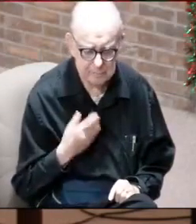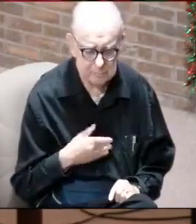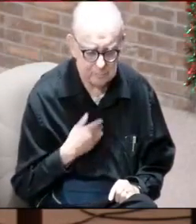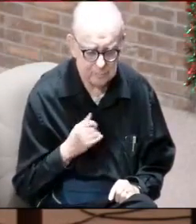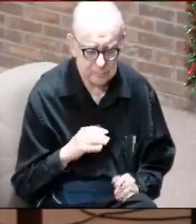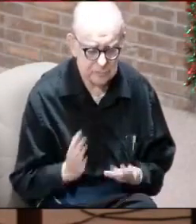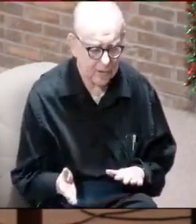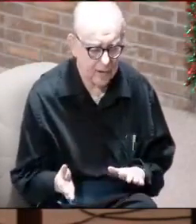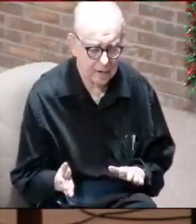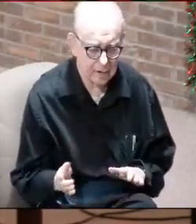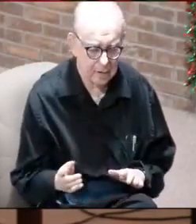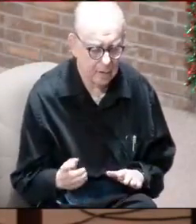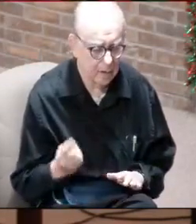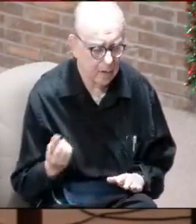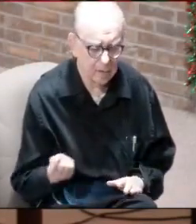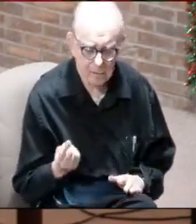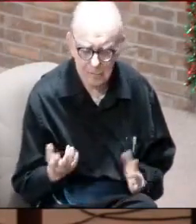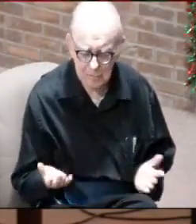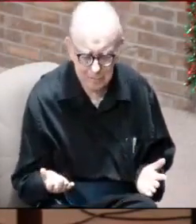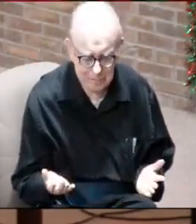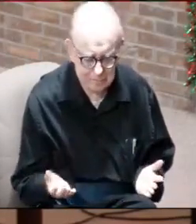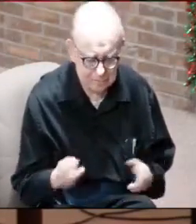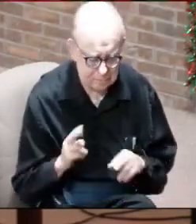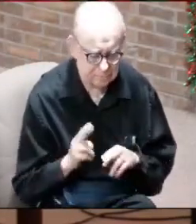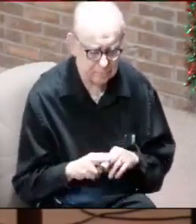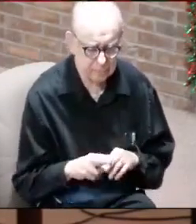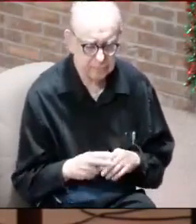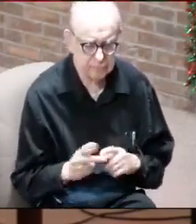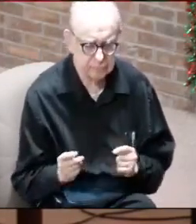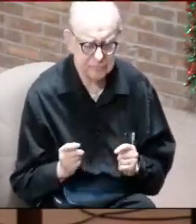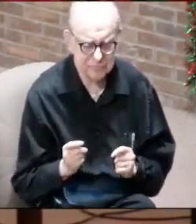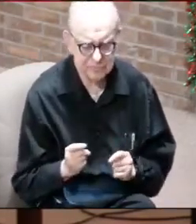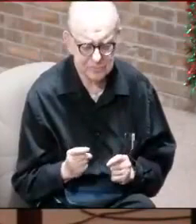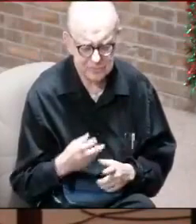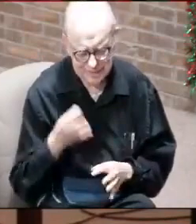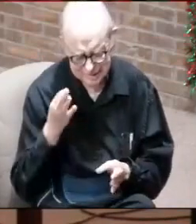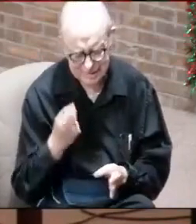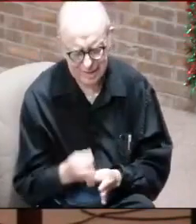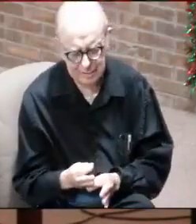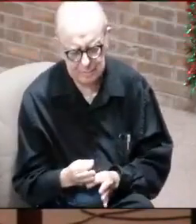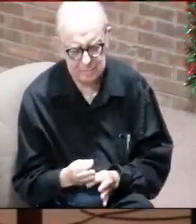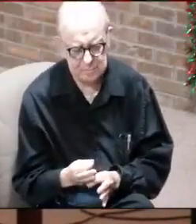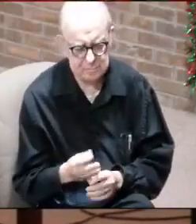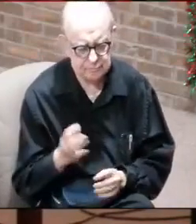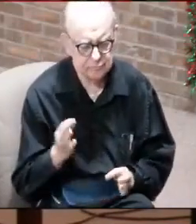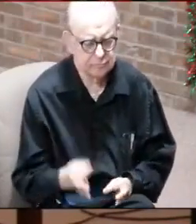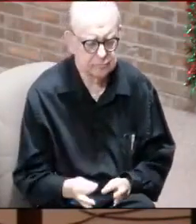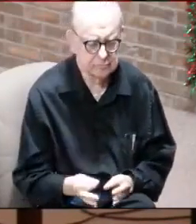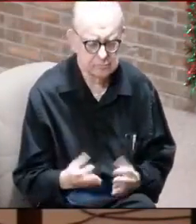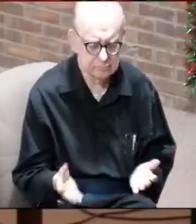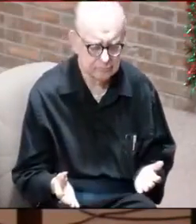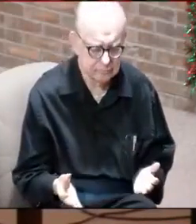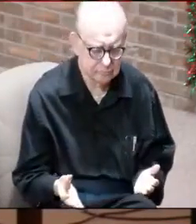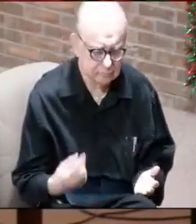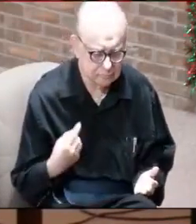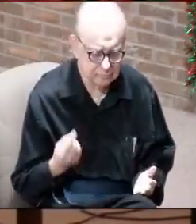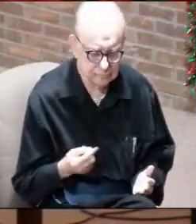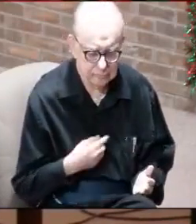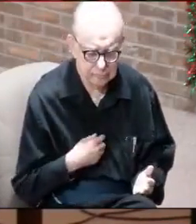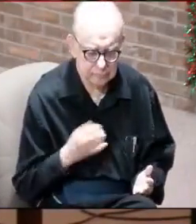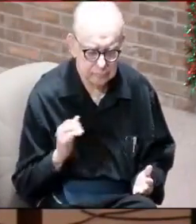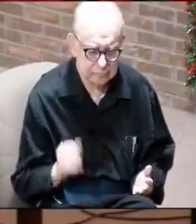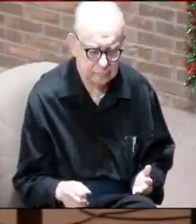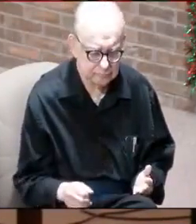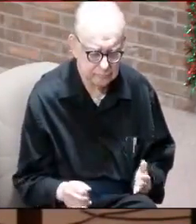of dying anyway and the loneliness of it, and you're sitting there trying to decide and, you know, left and right. And so we were still